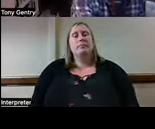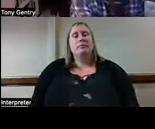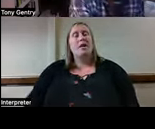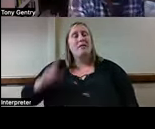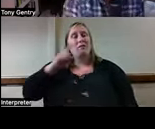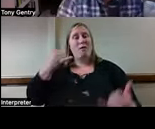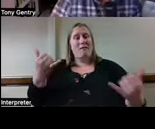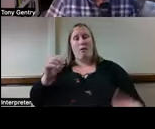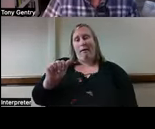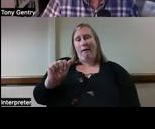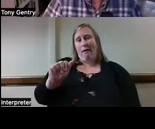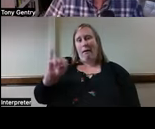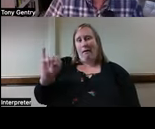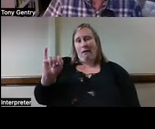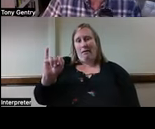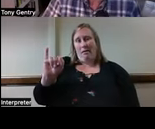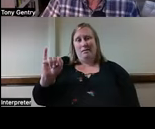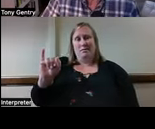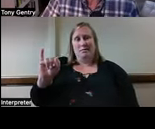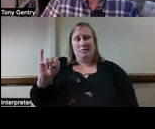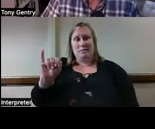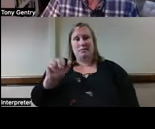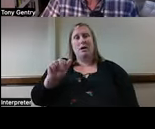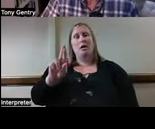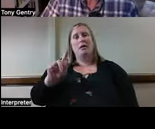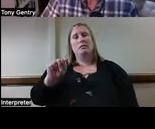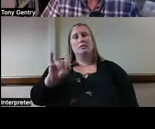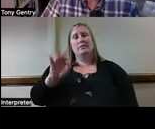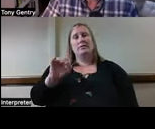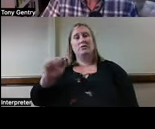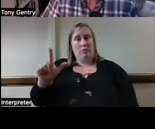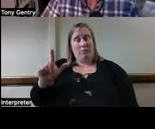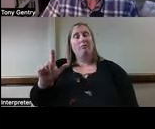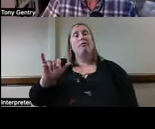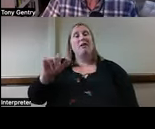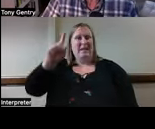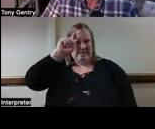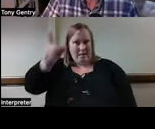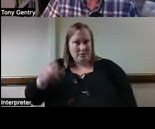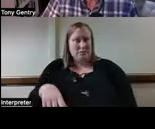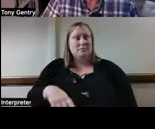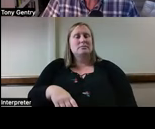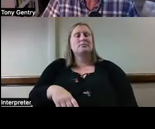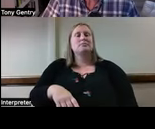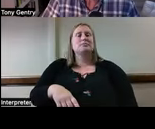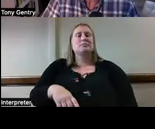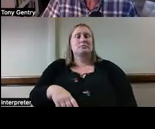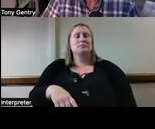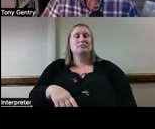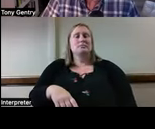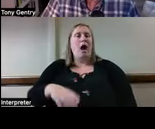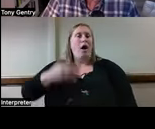artificial intelligence, as I said before, our smartphones are tracking and sharing our locations and activities.